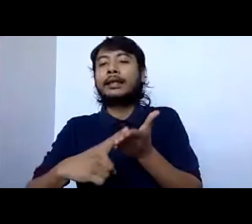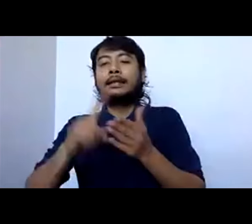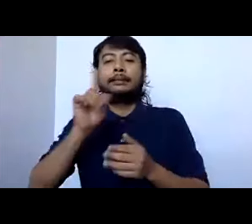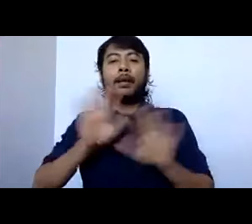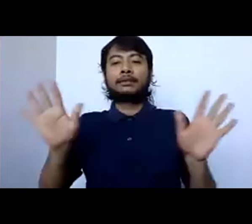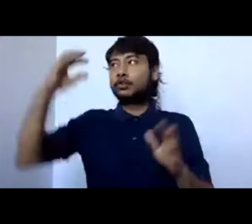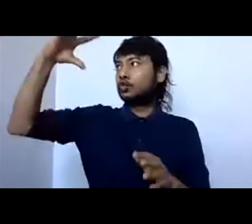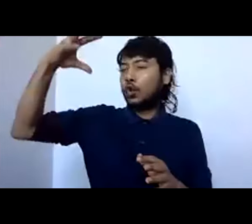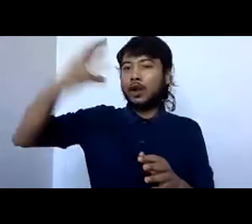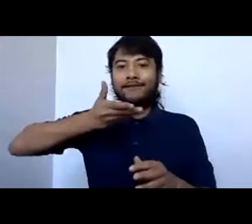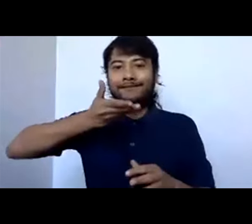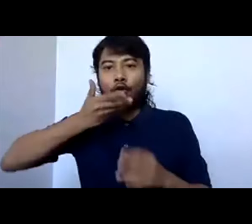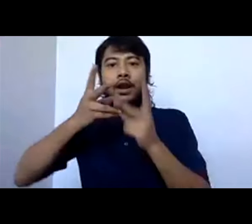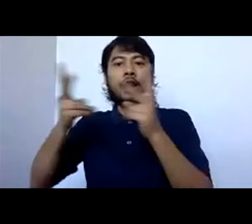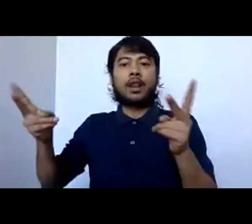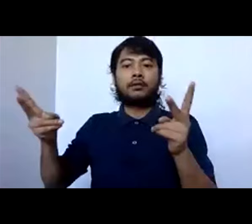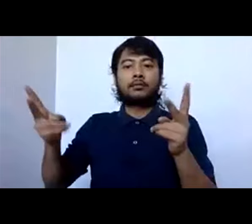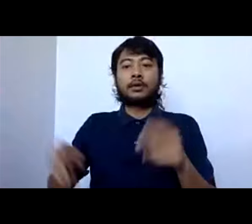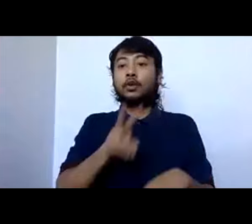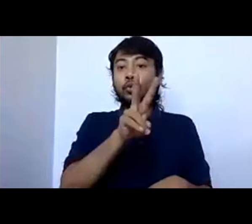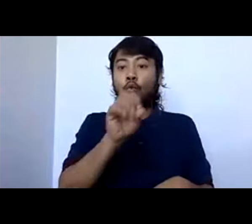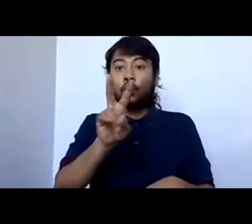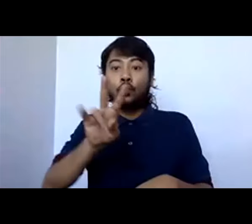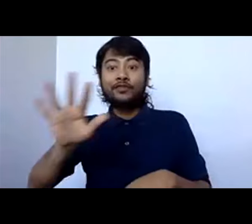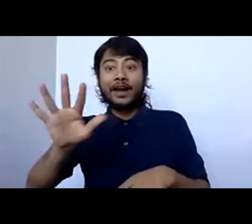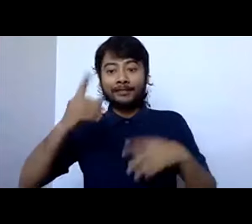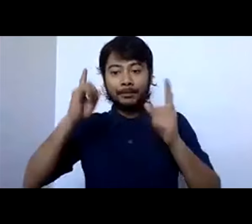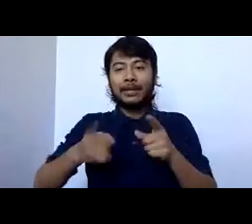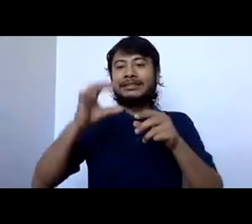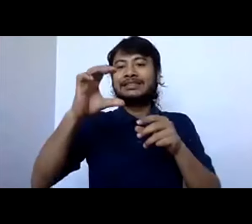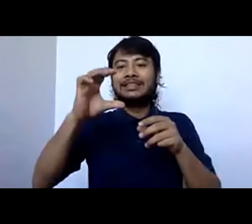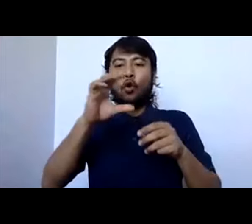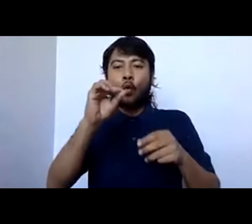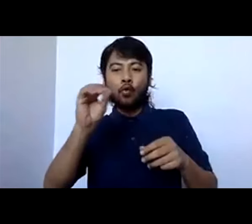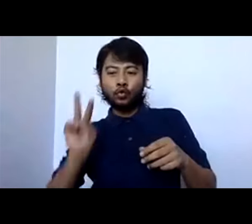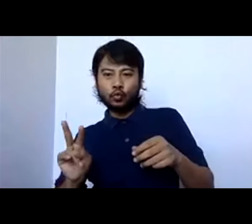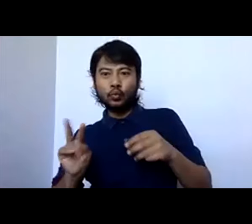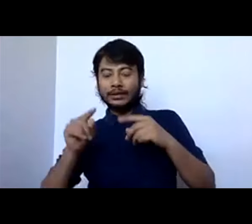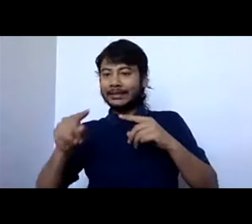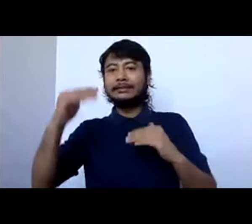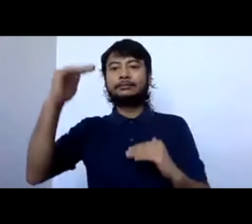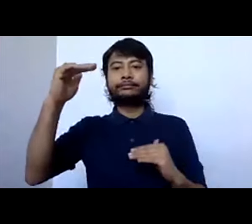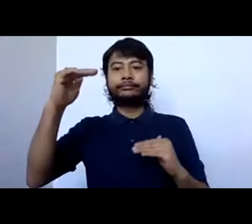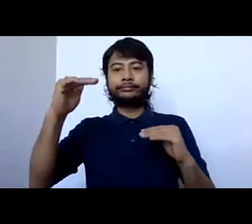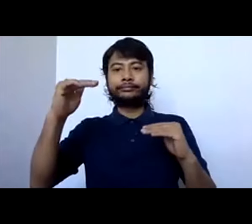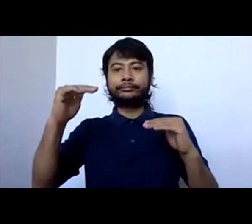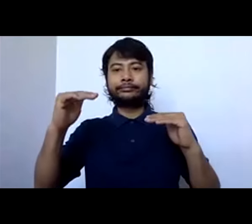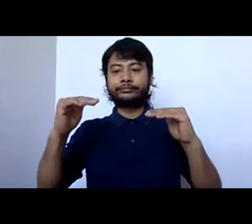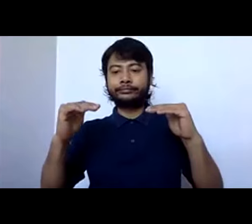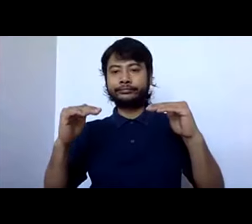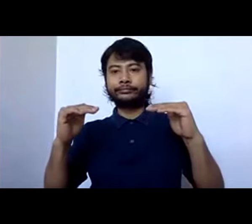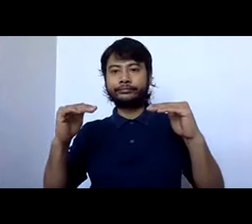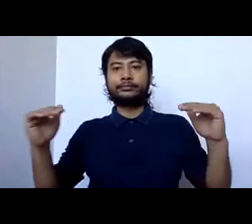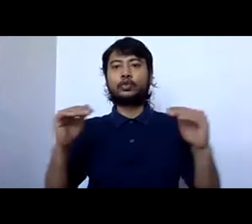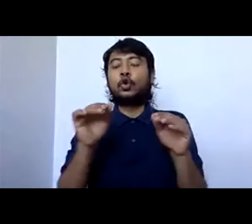by 2025, and we're setting up the programs to get there too. So we started to replace the entire government fleet